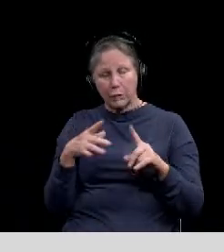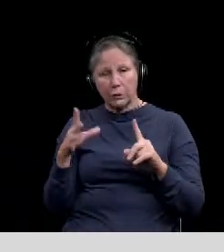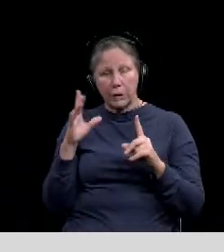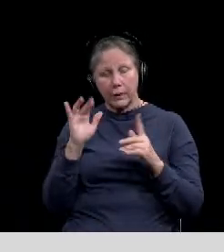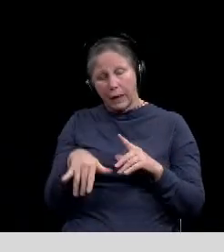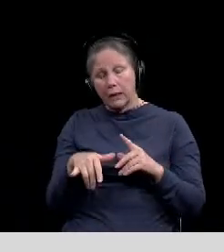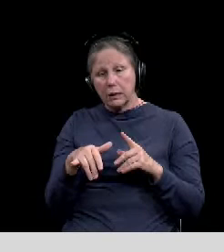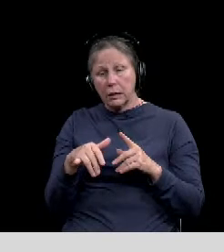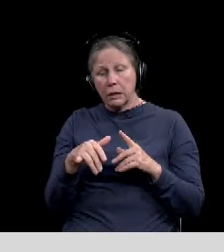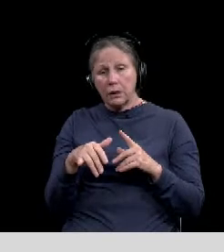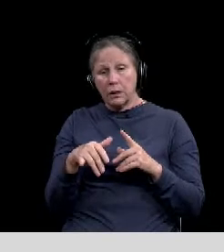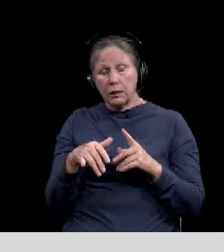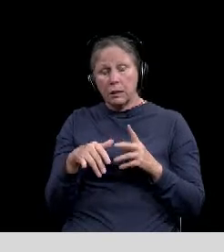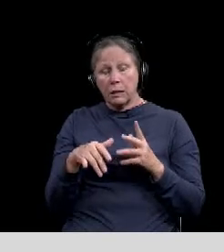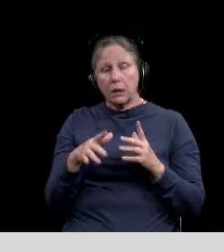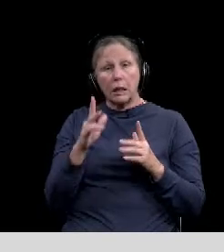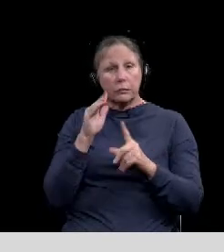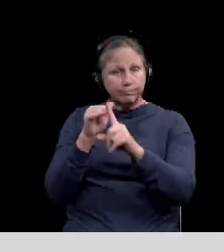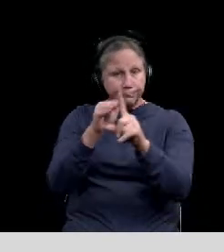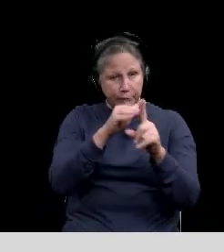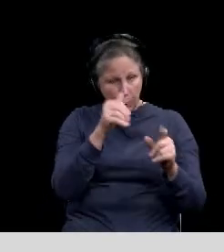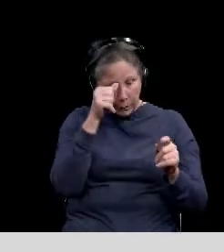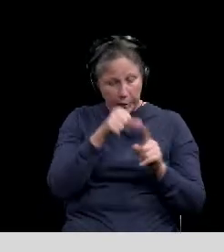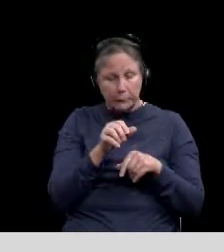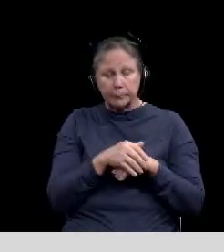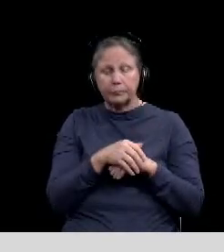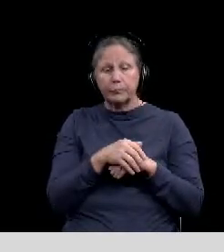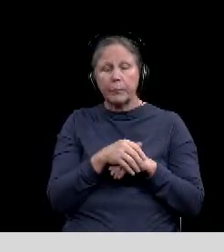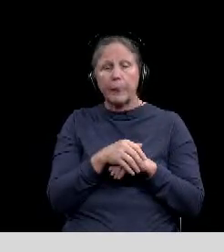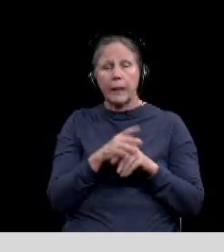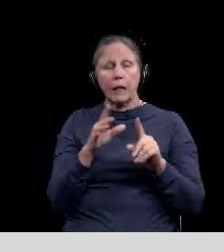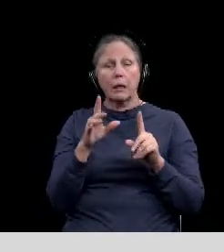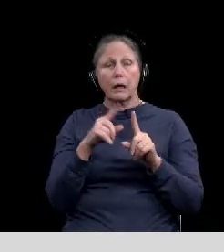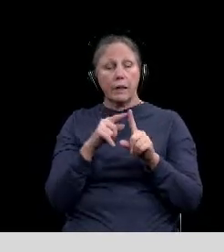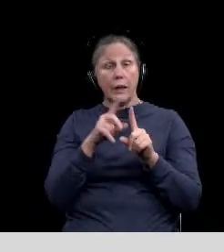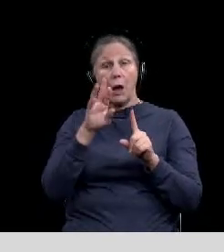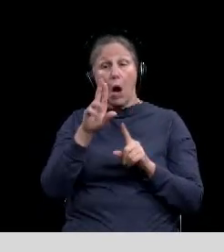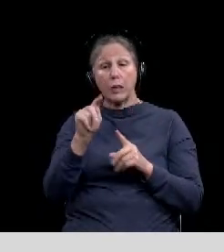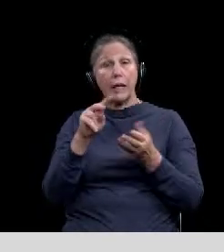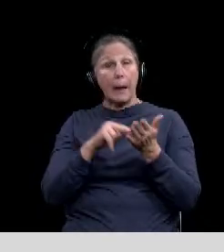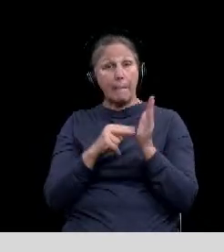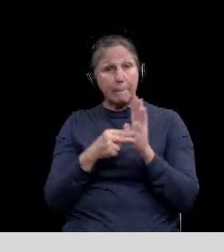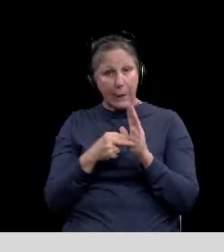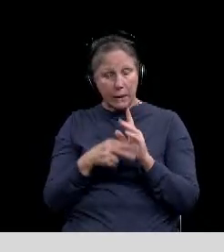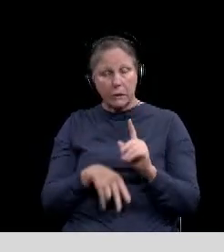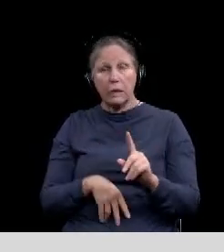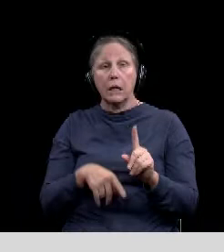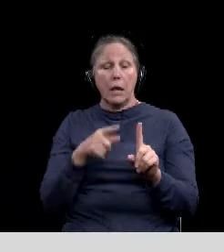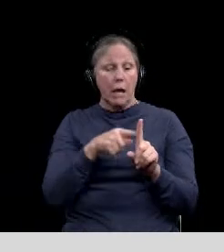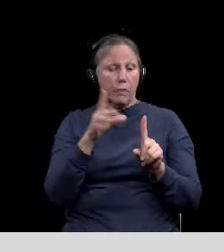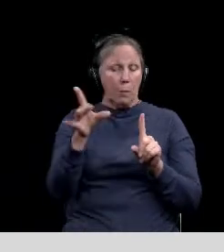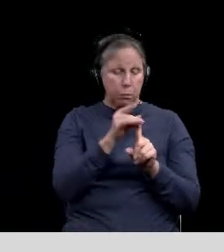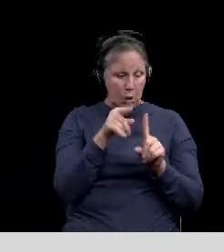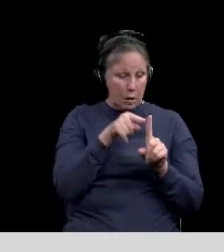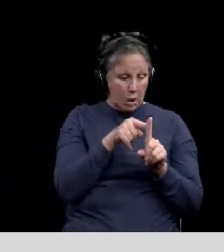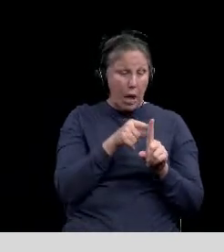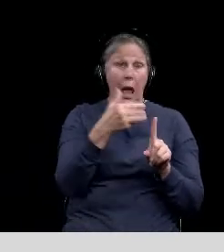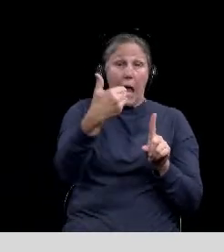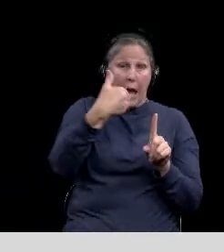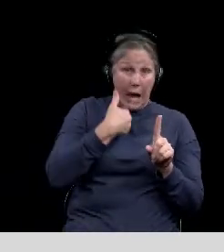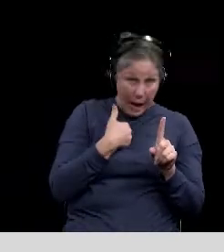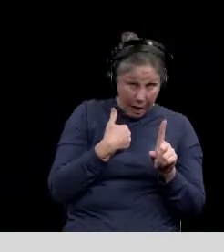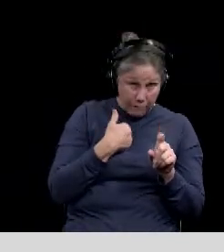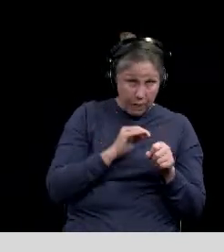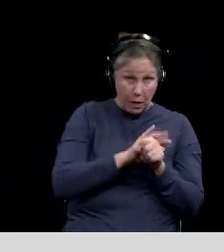just to reiterate, RT is basically a measure of how many people will get